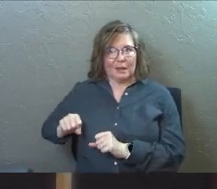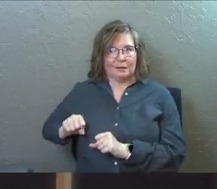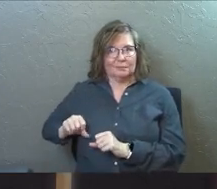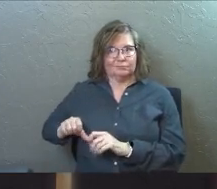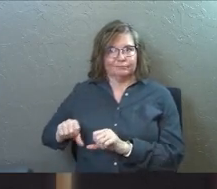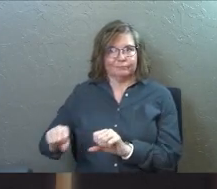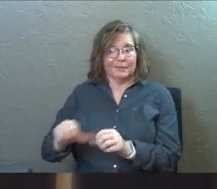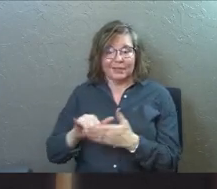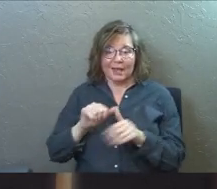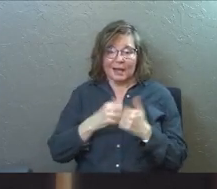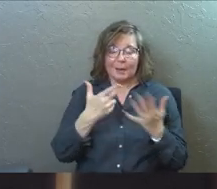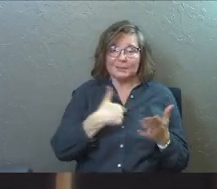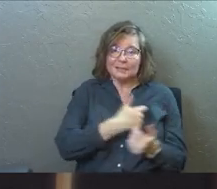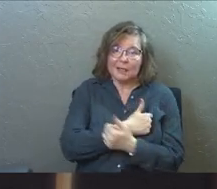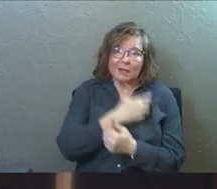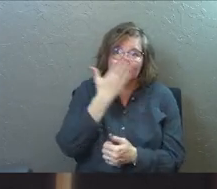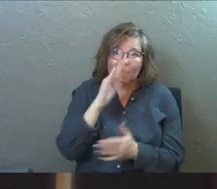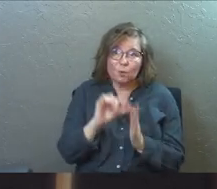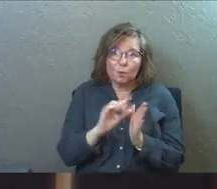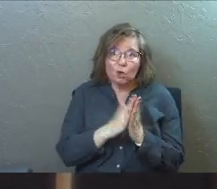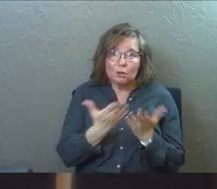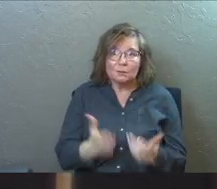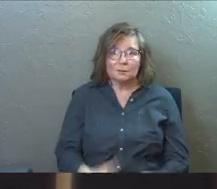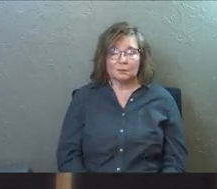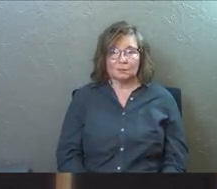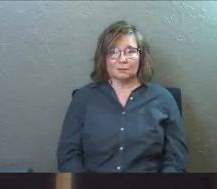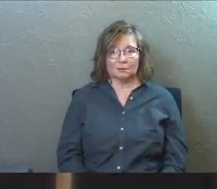because that's how much he loved God's word.